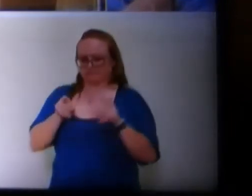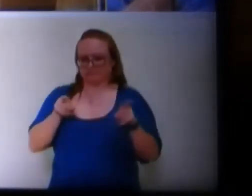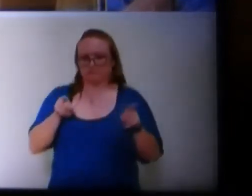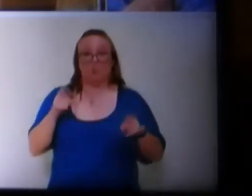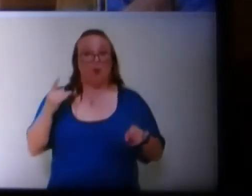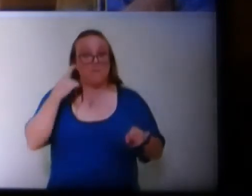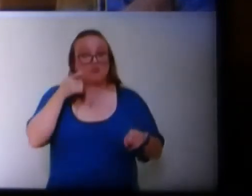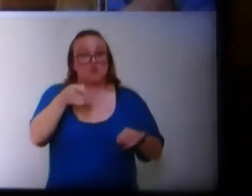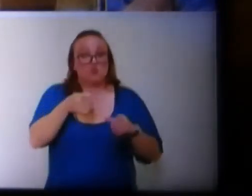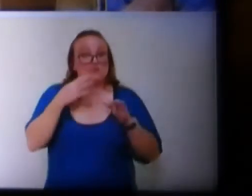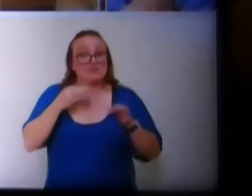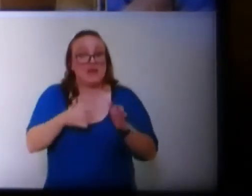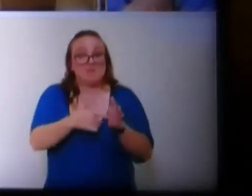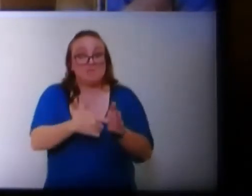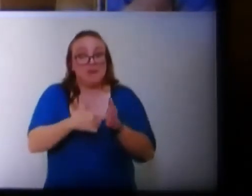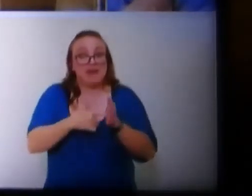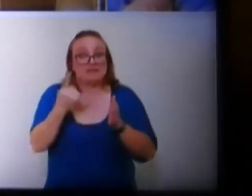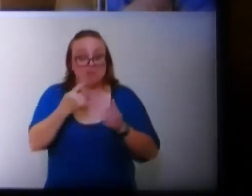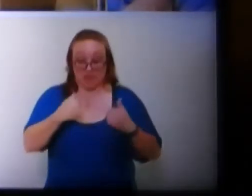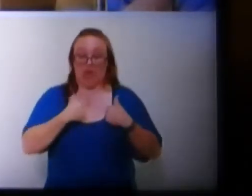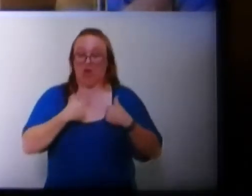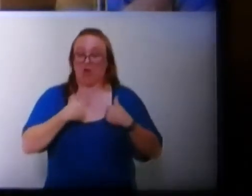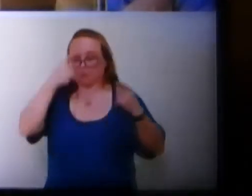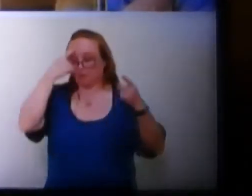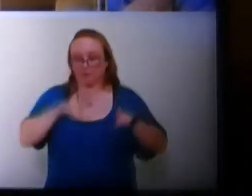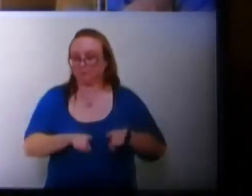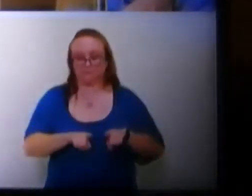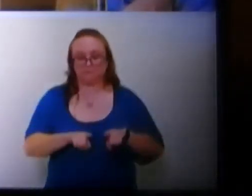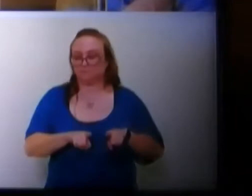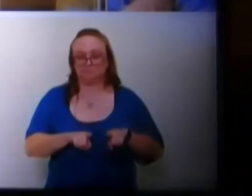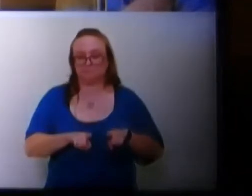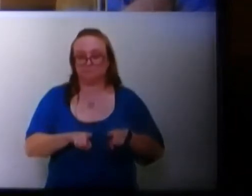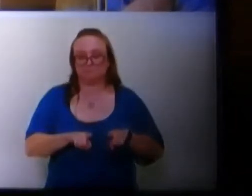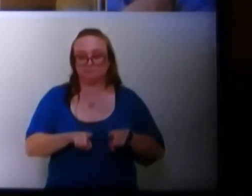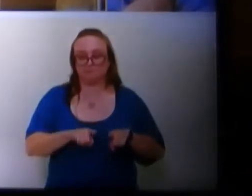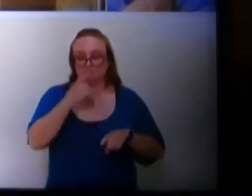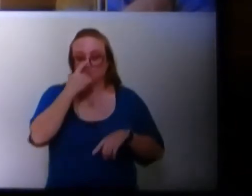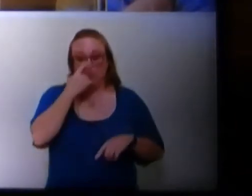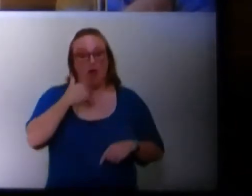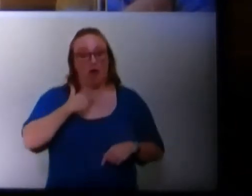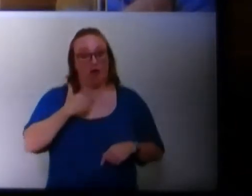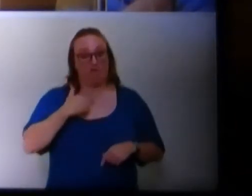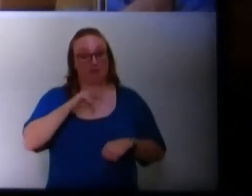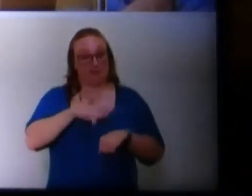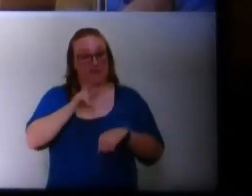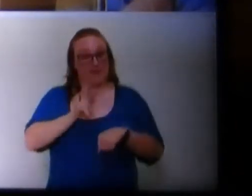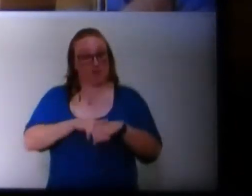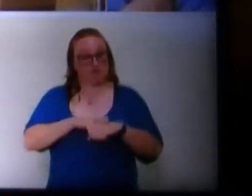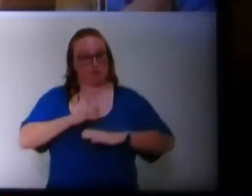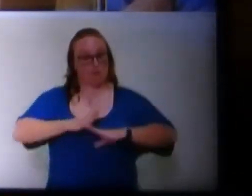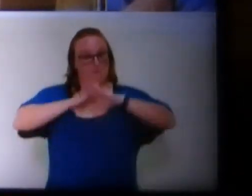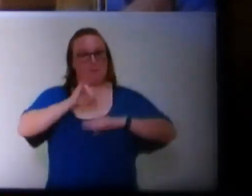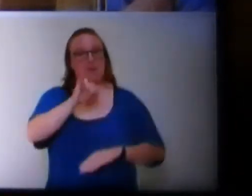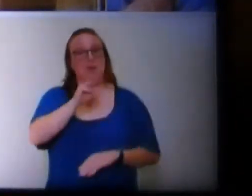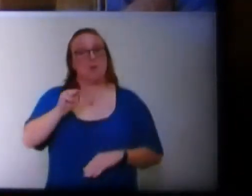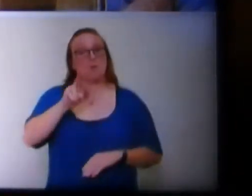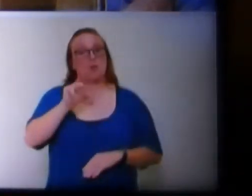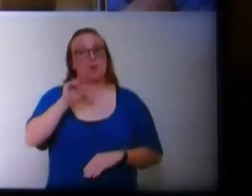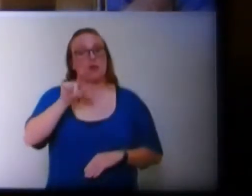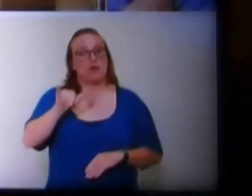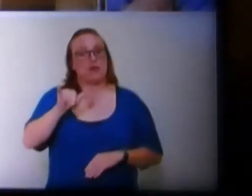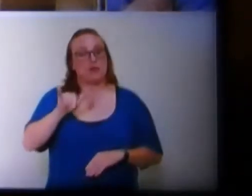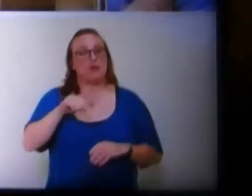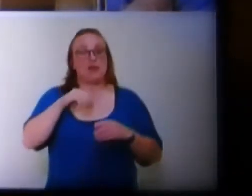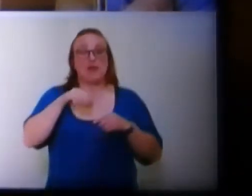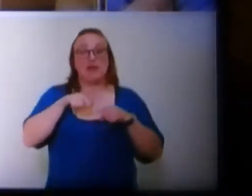deciding to mandate something that I did not agree with. I have natural immunities, which in Israel,